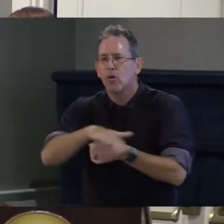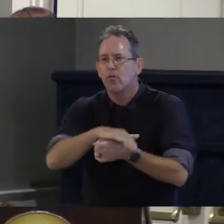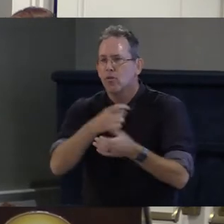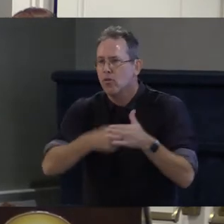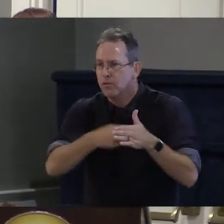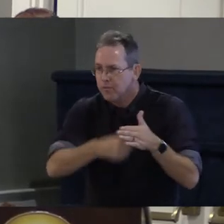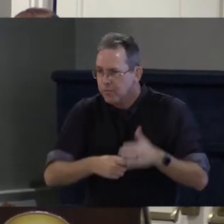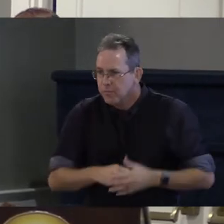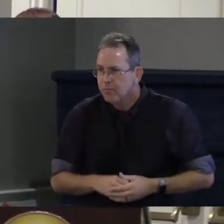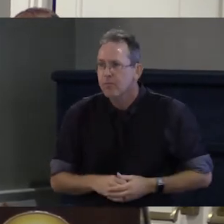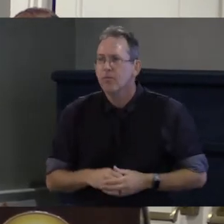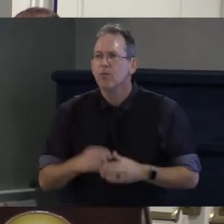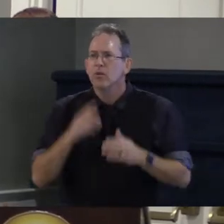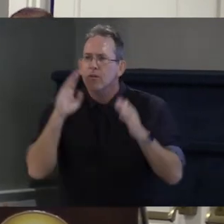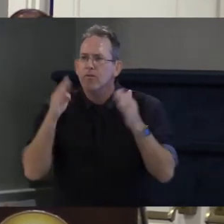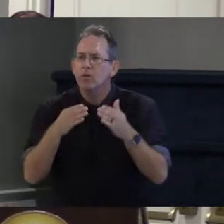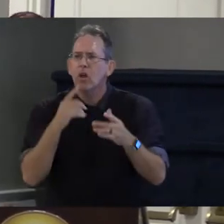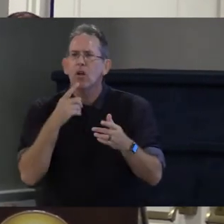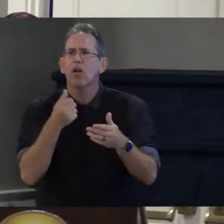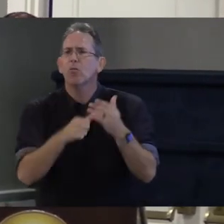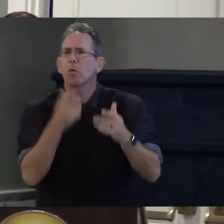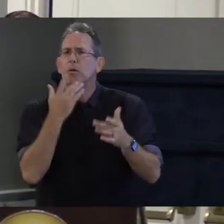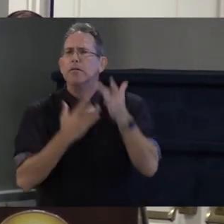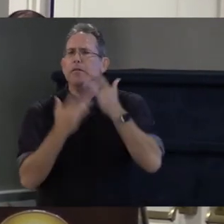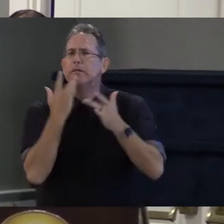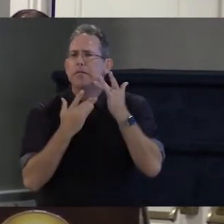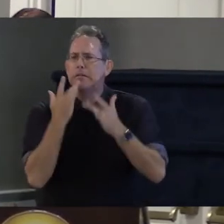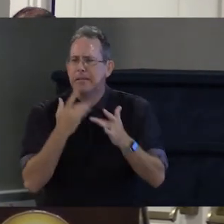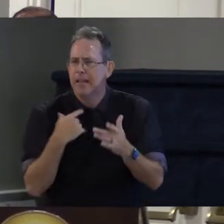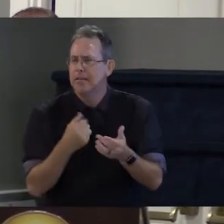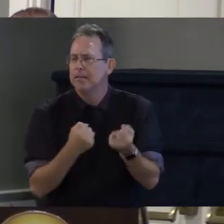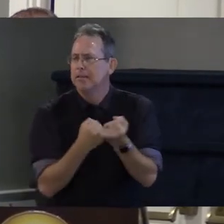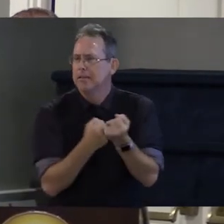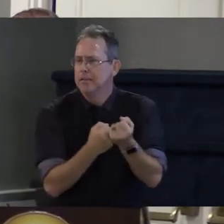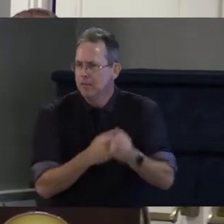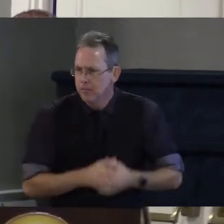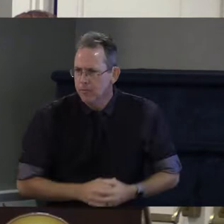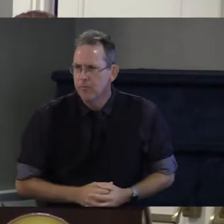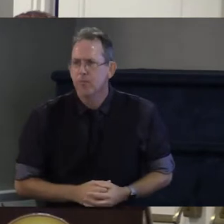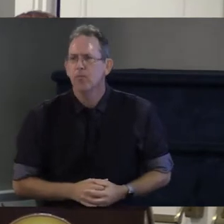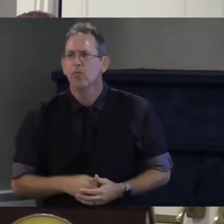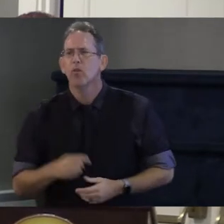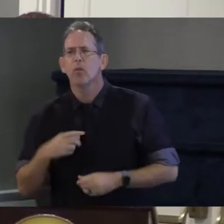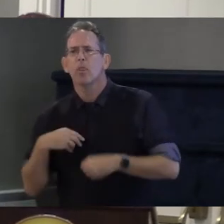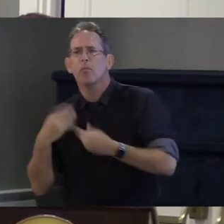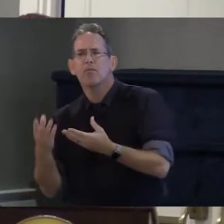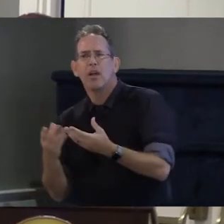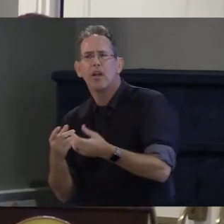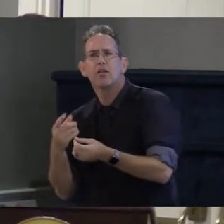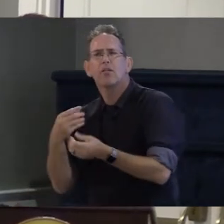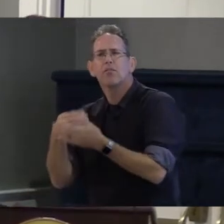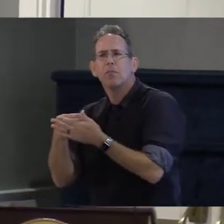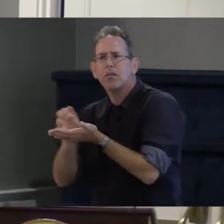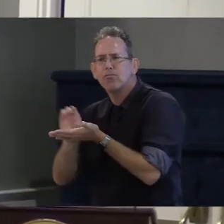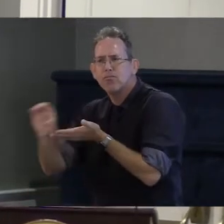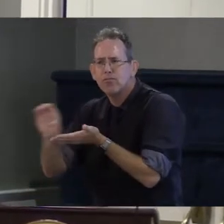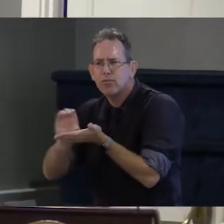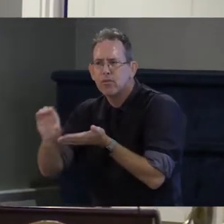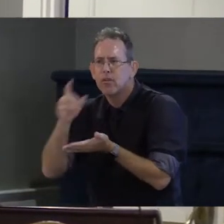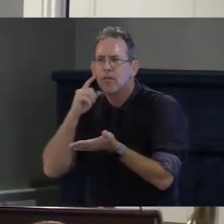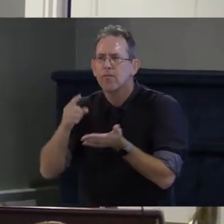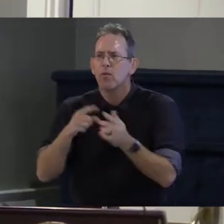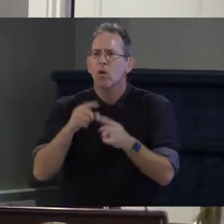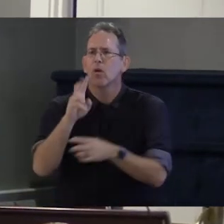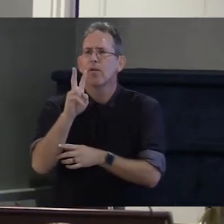and unserved populations within our community we gave a grant to bankroll to help build capacity